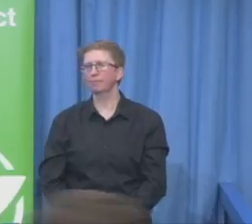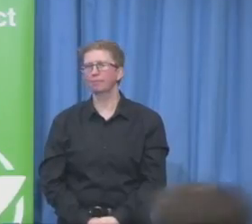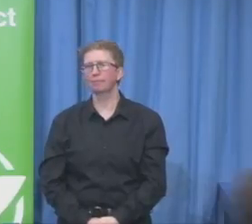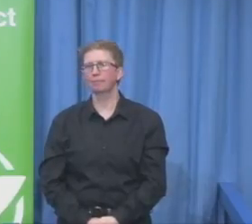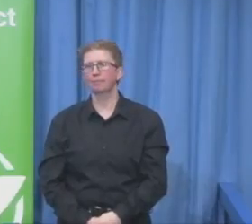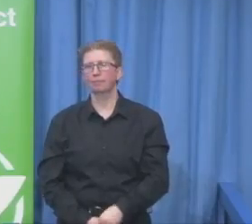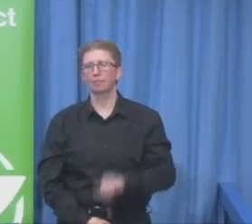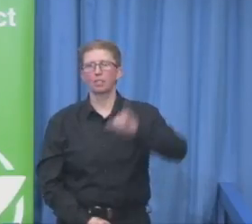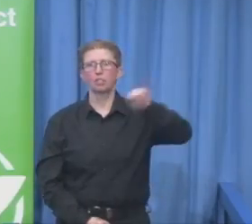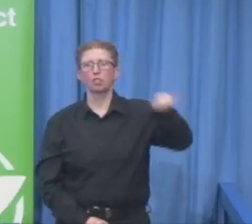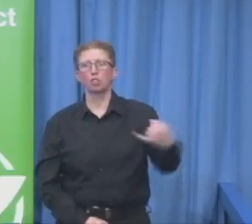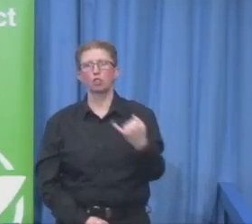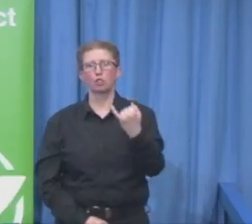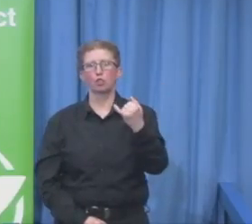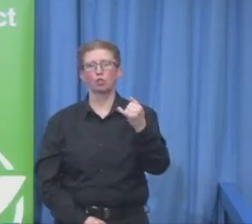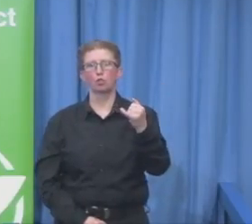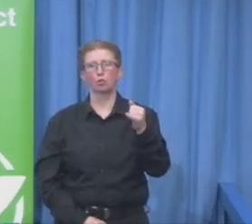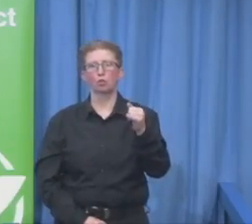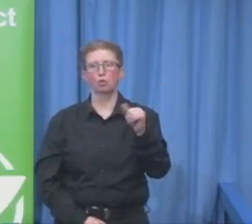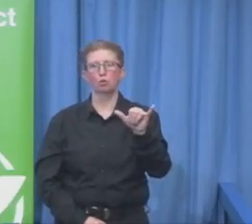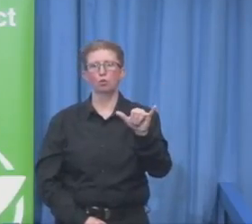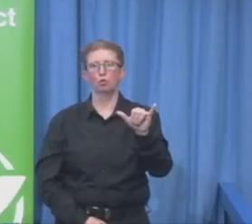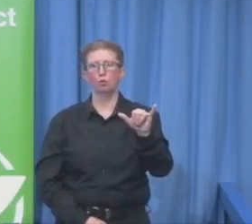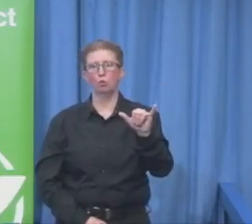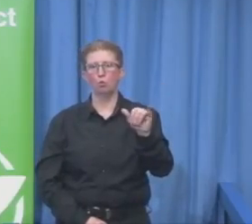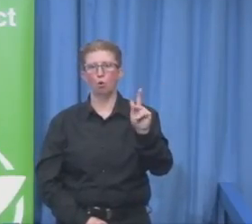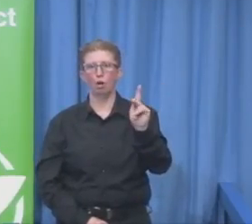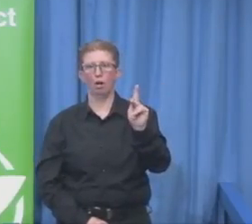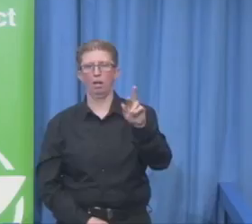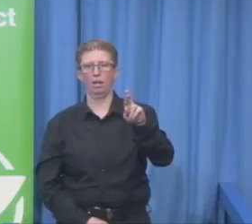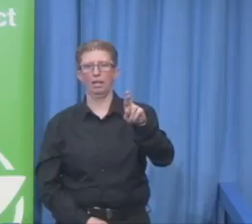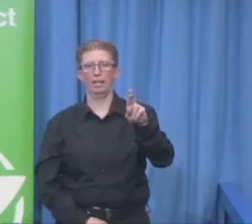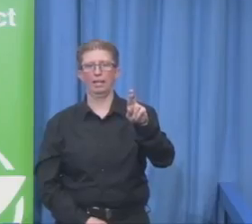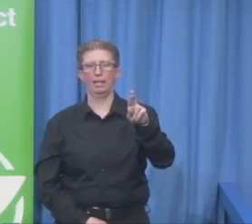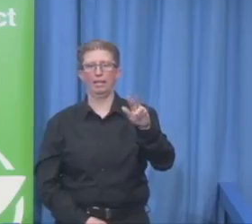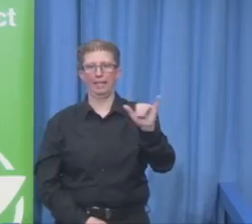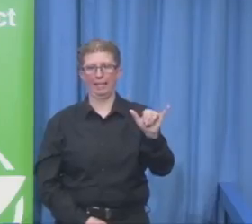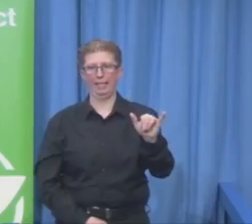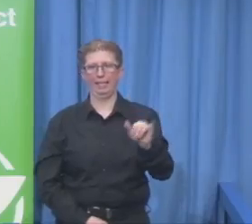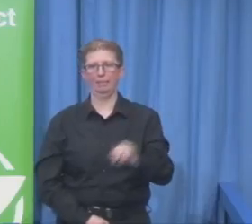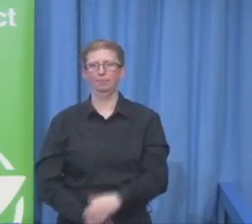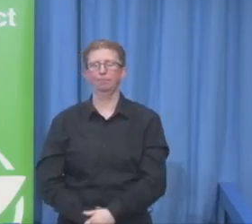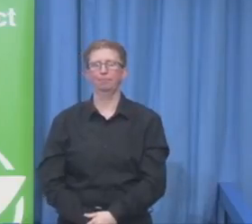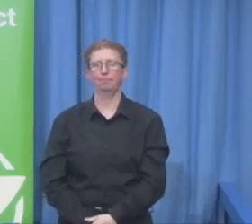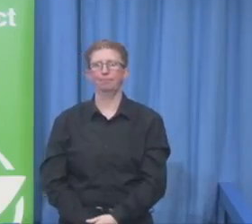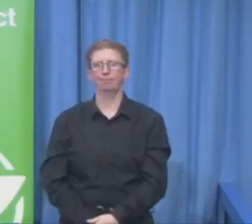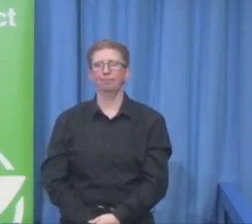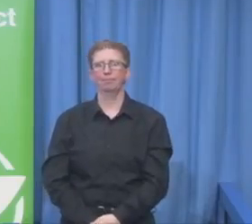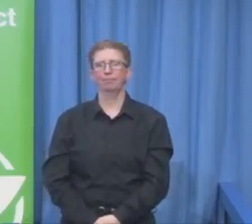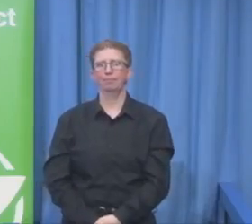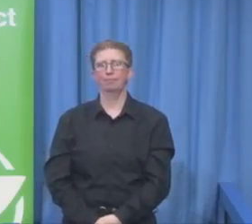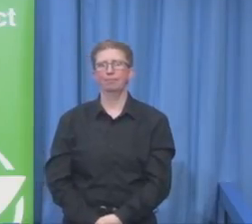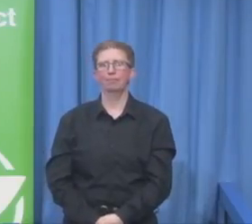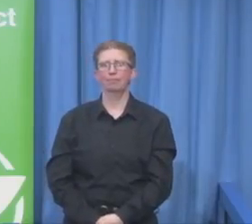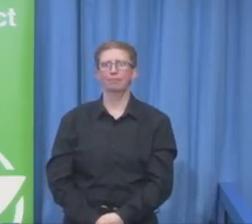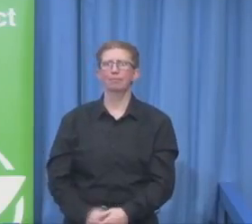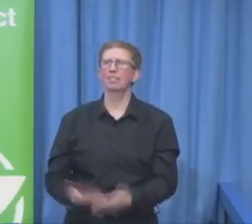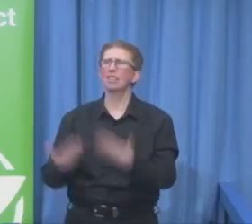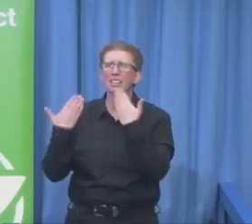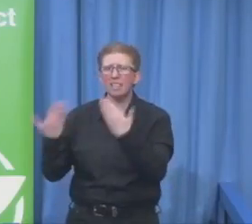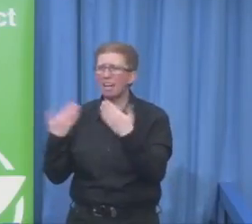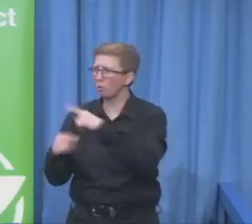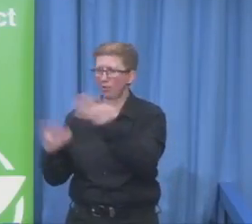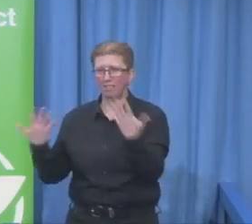Well, hello once again. The topic of this morning's couch discussion is